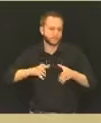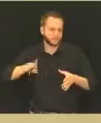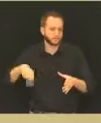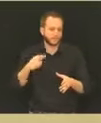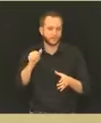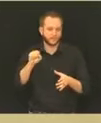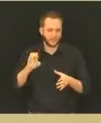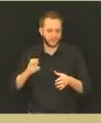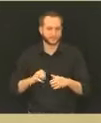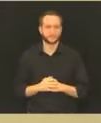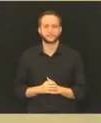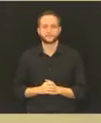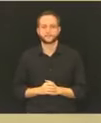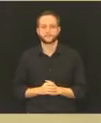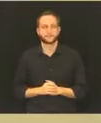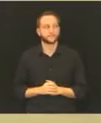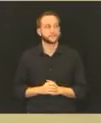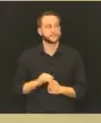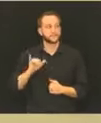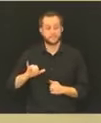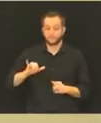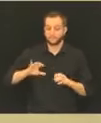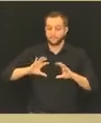This is a very, very large group.